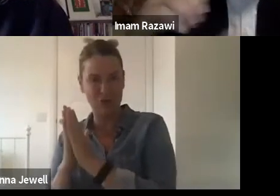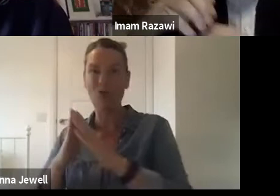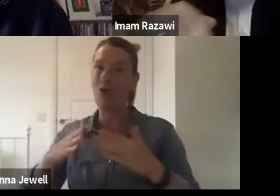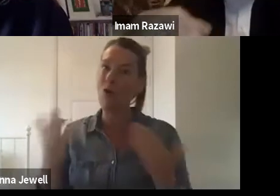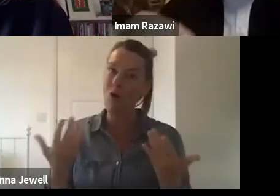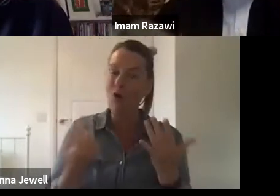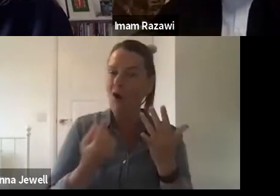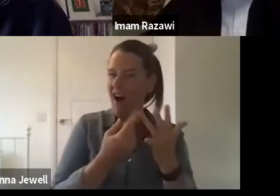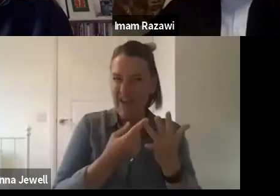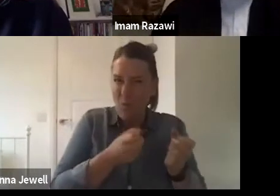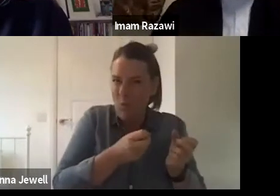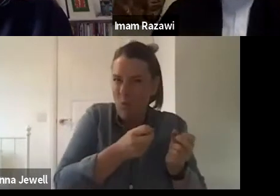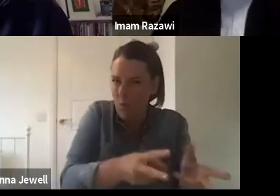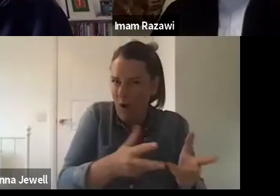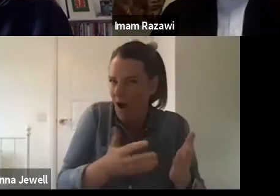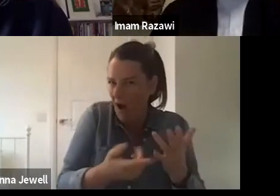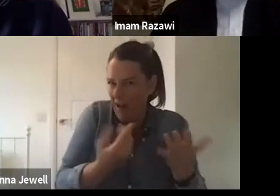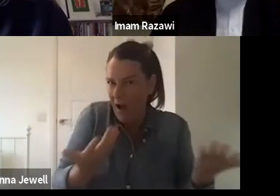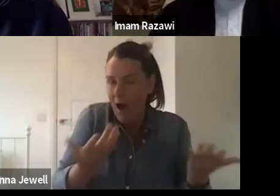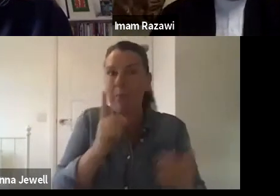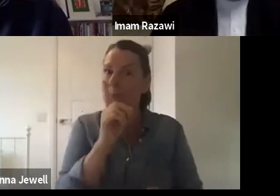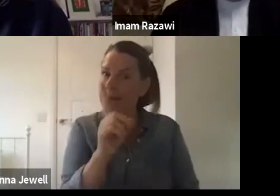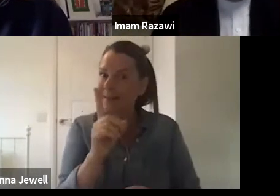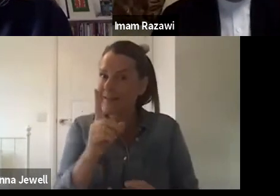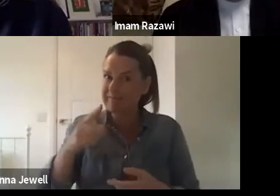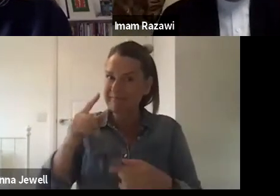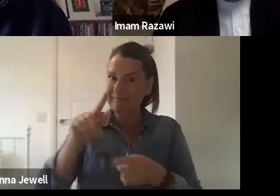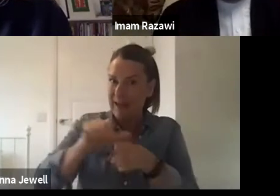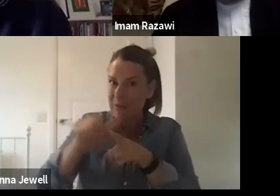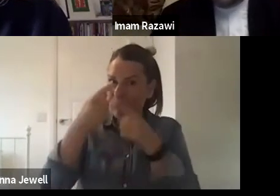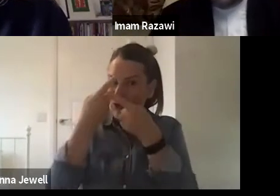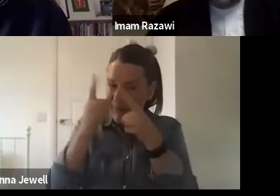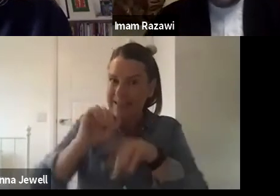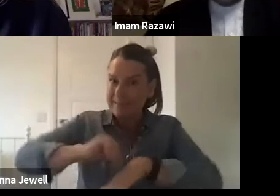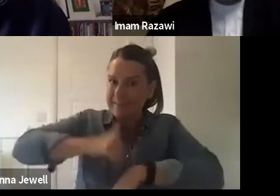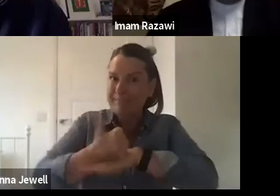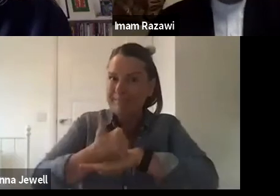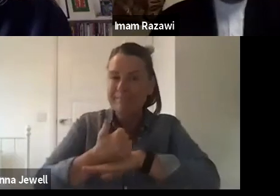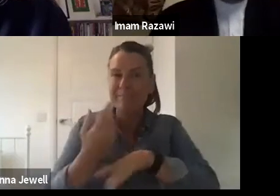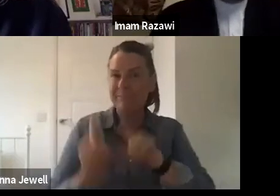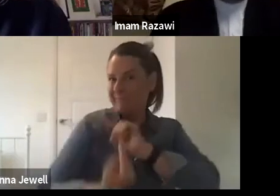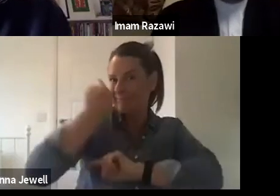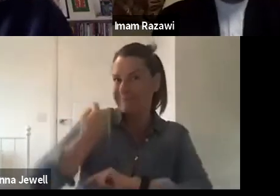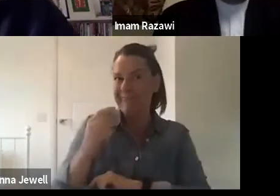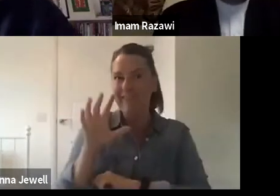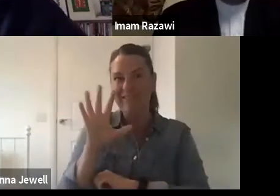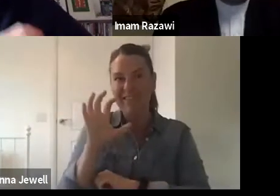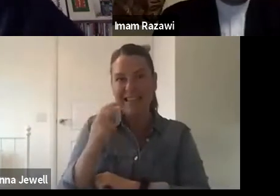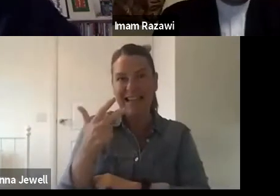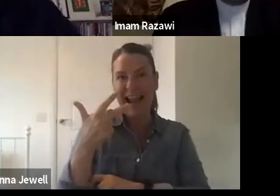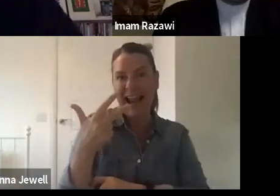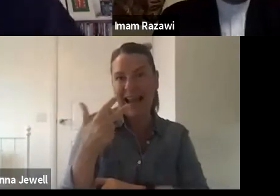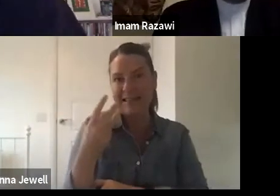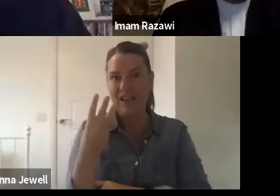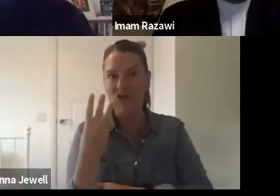route, but we were set up by the city of Edinburgh in 1583. So the relationship with the